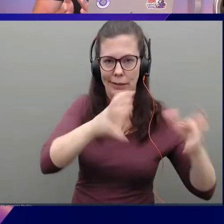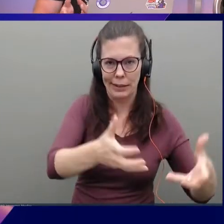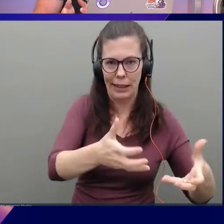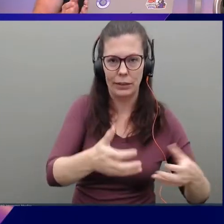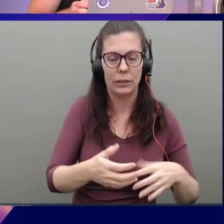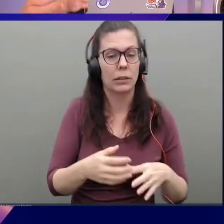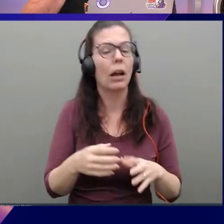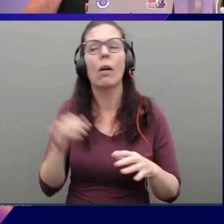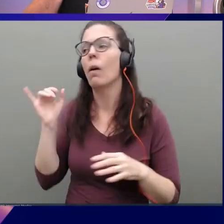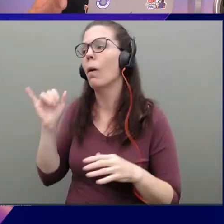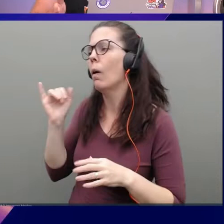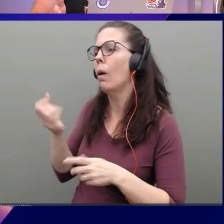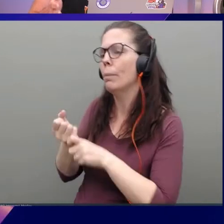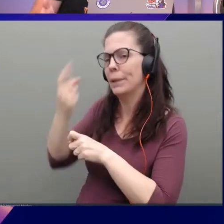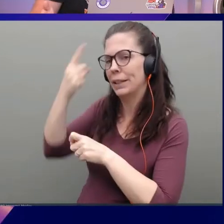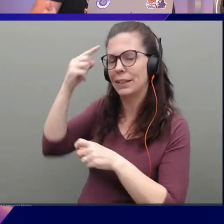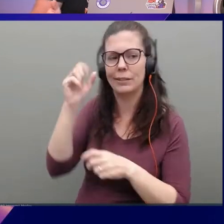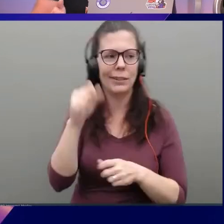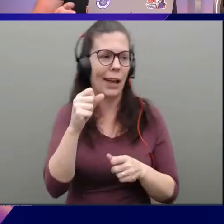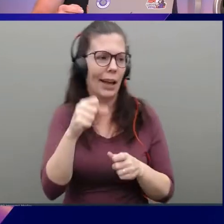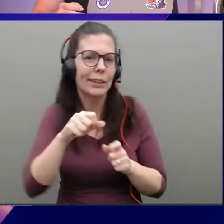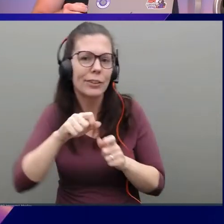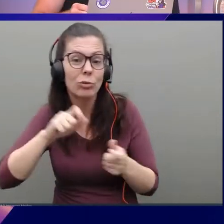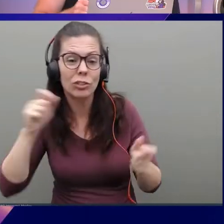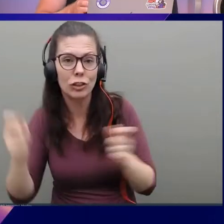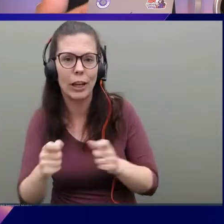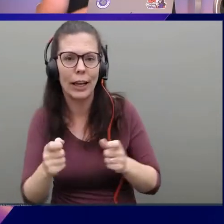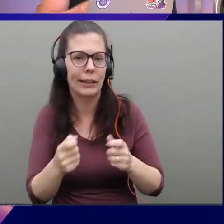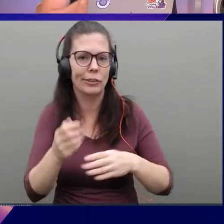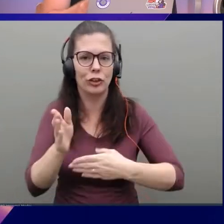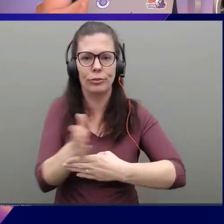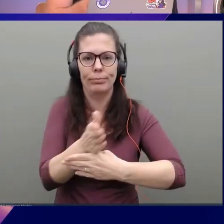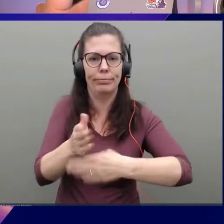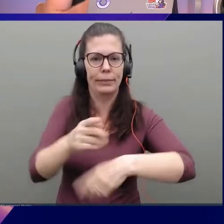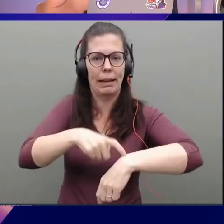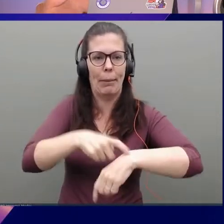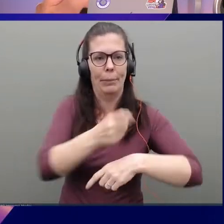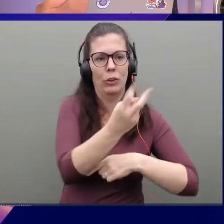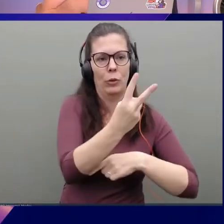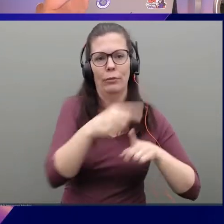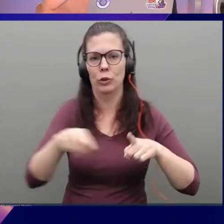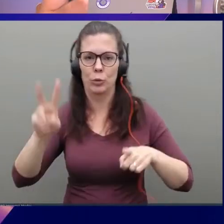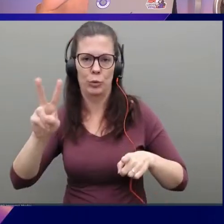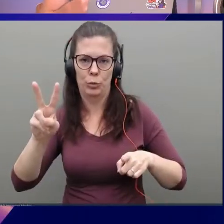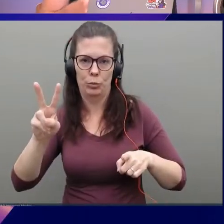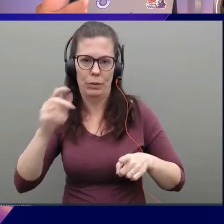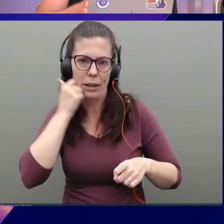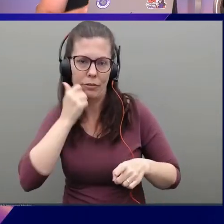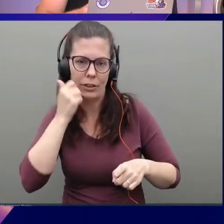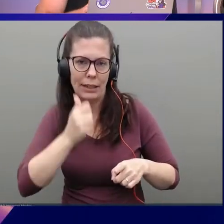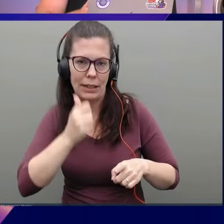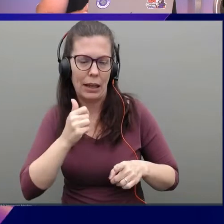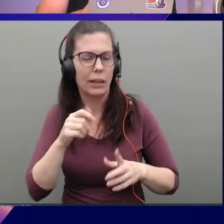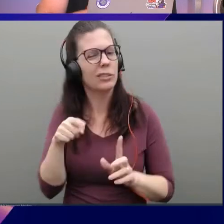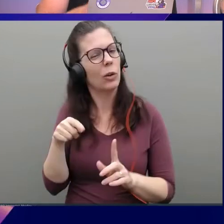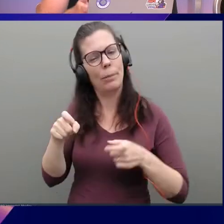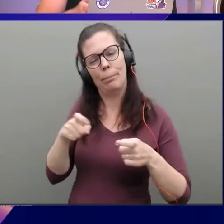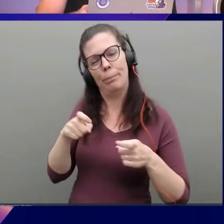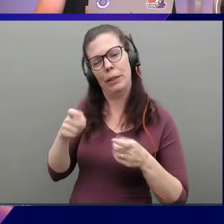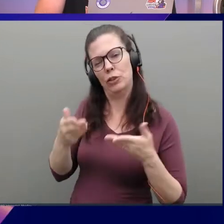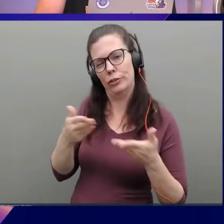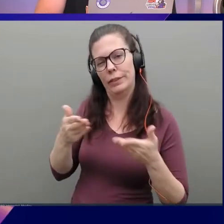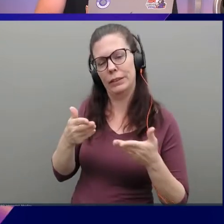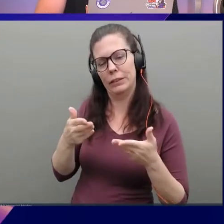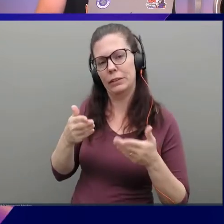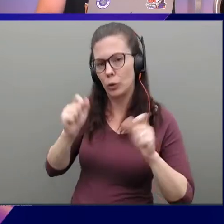execute my changes, you know, between 12 and 2 every day. And so we've added like, this is like I said, it's more of the managed service we've done so you can do